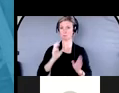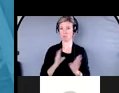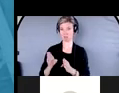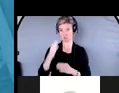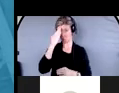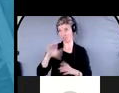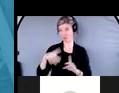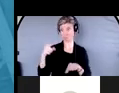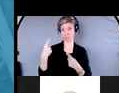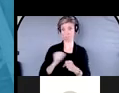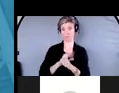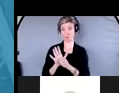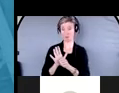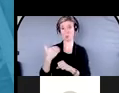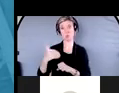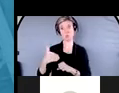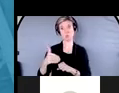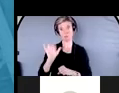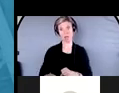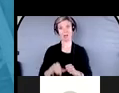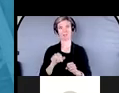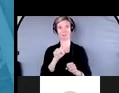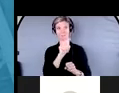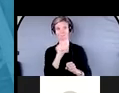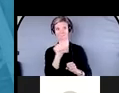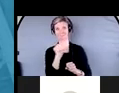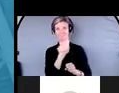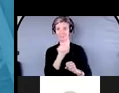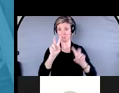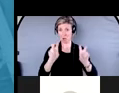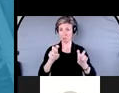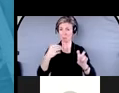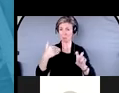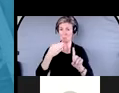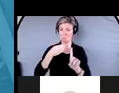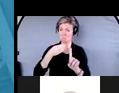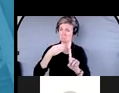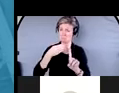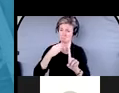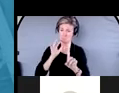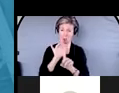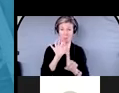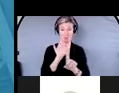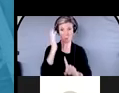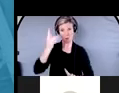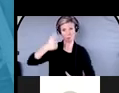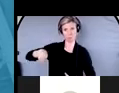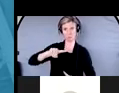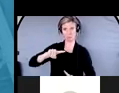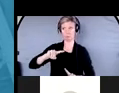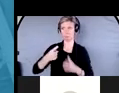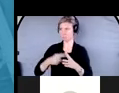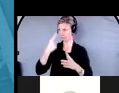increase in the visits to this particular section of our site, because many people were thinking about getting their financial affairs in order during this time.